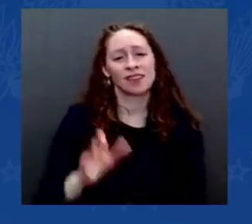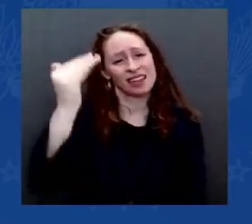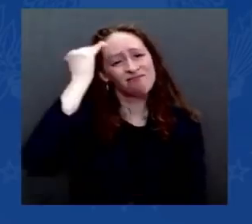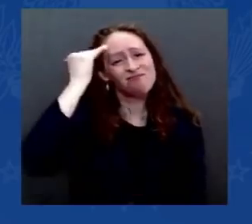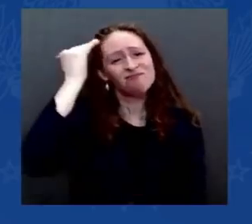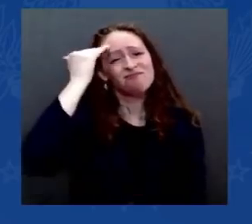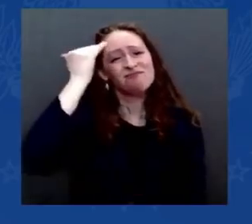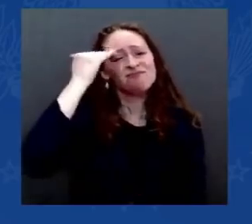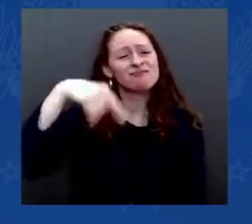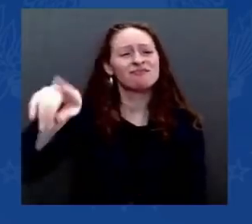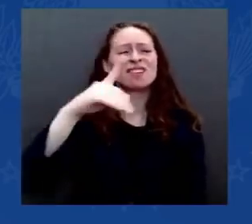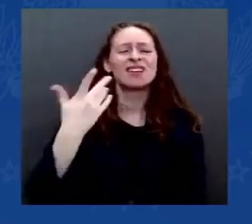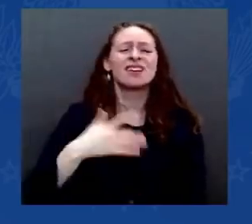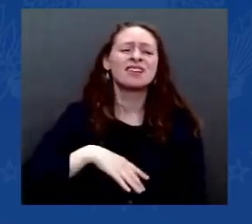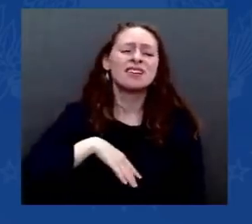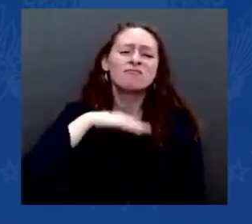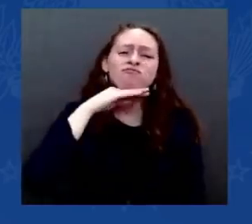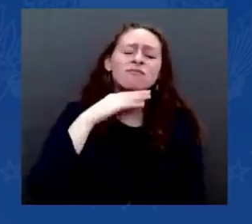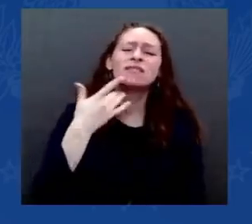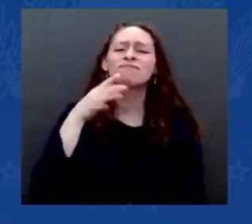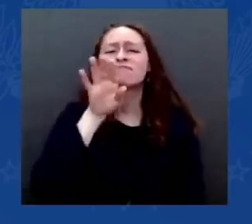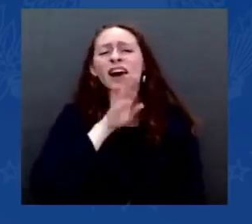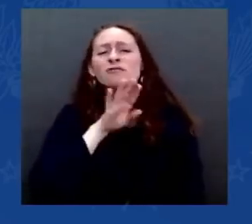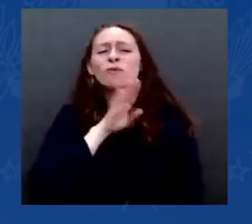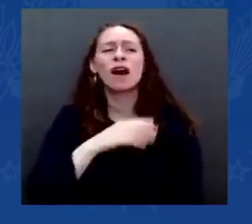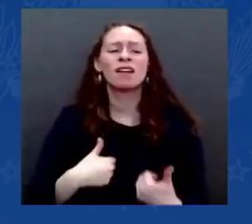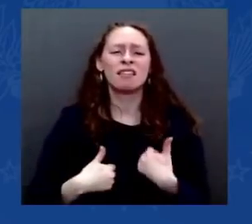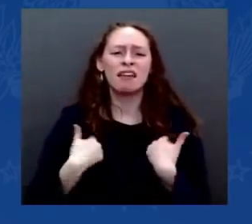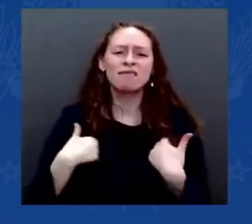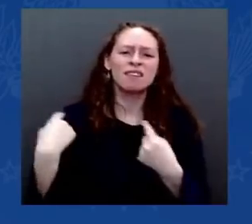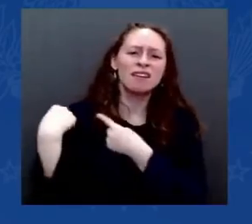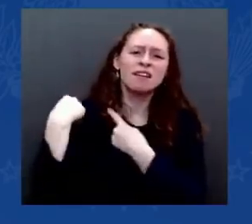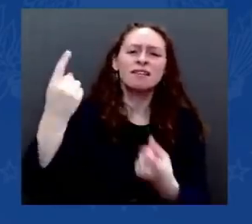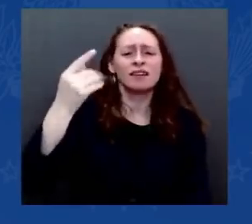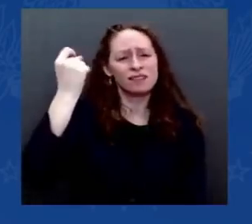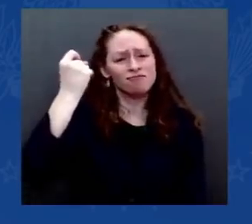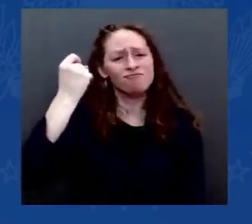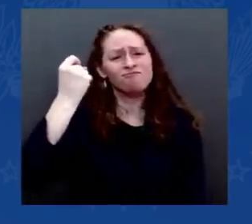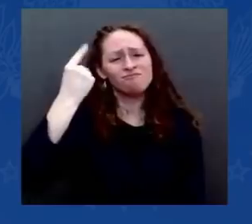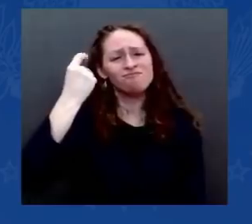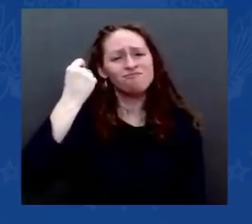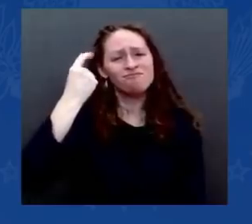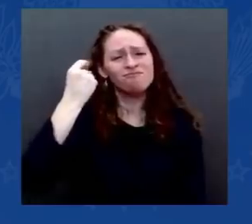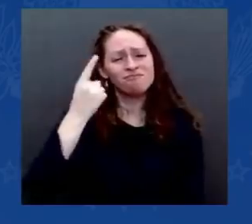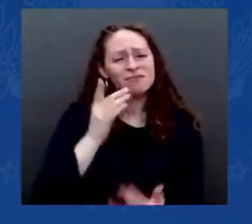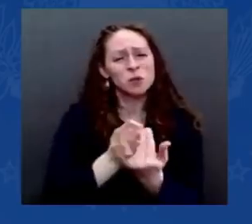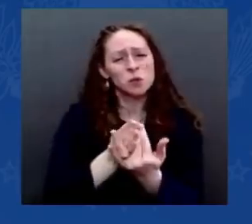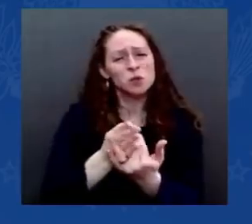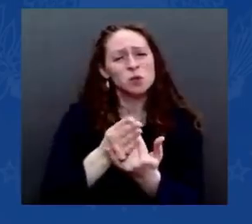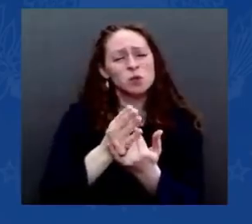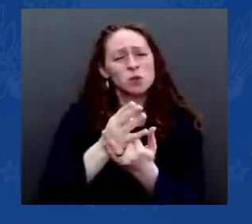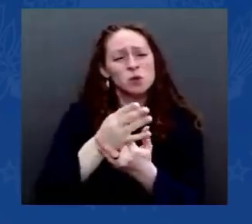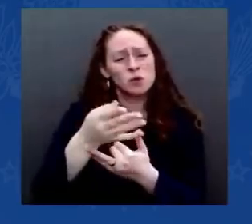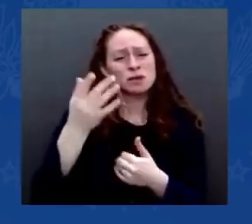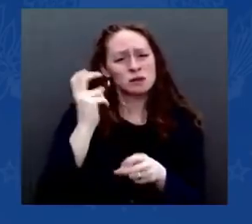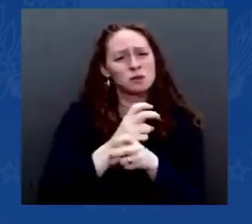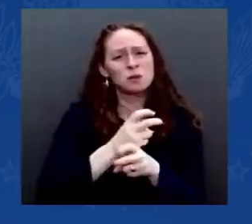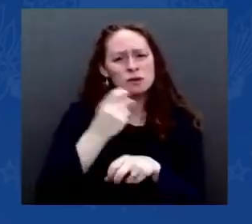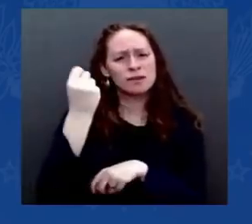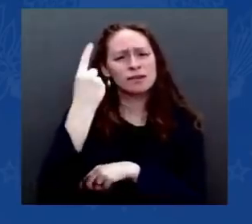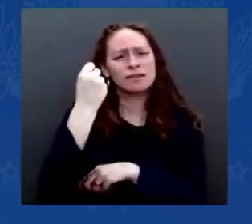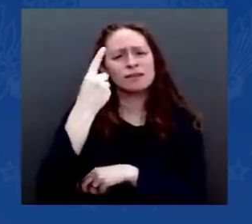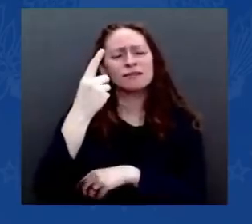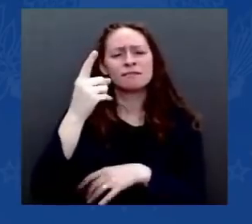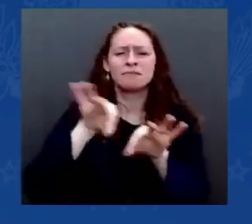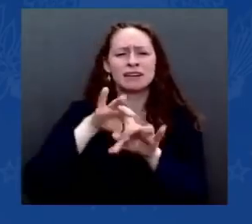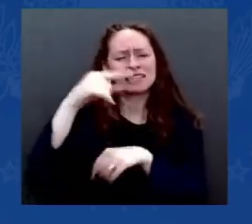Please wear your mask in public to protect yourself and others. We're going to get through this. We're going to get through it